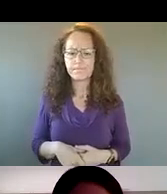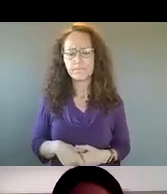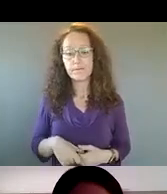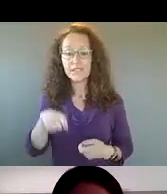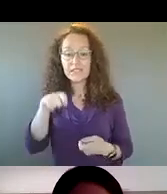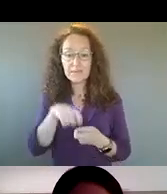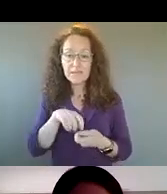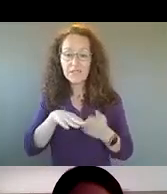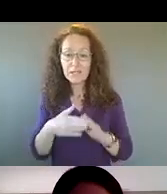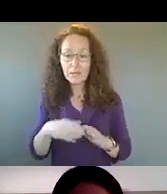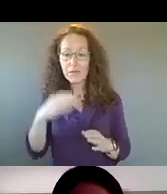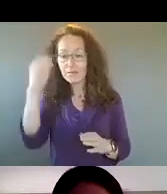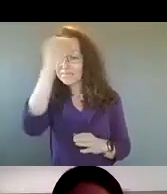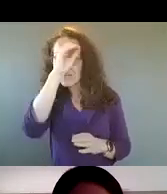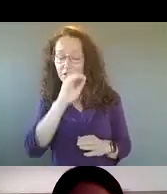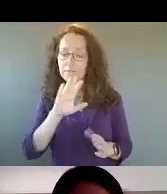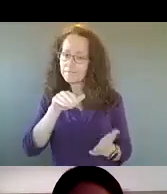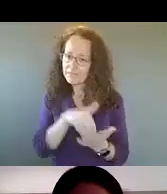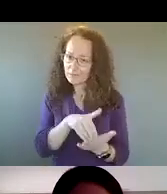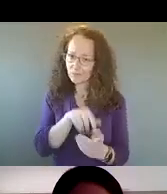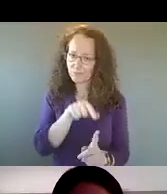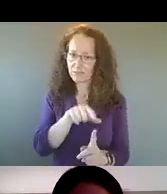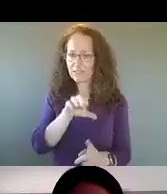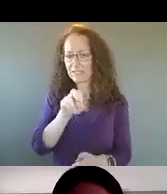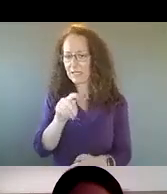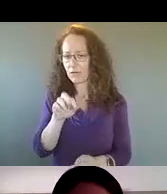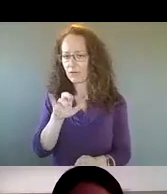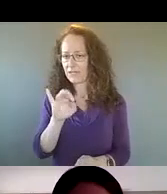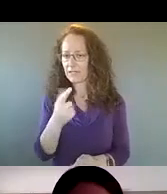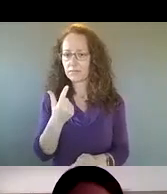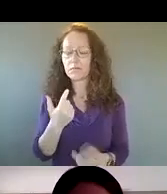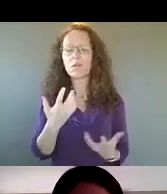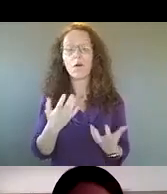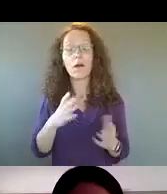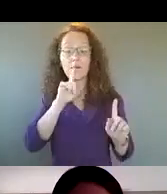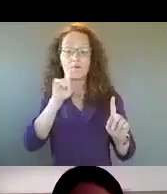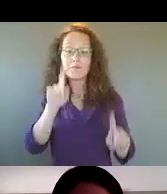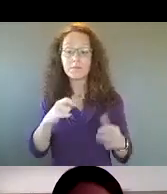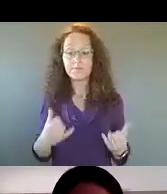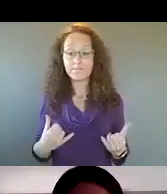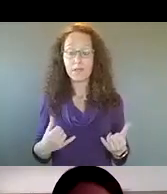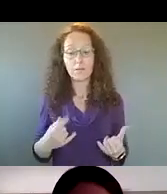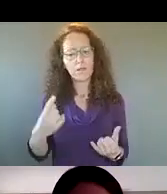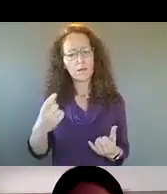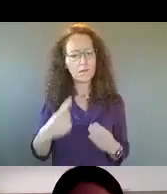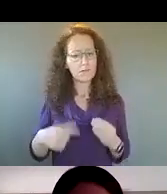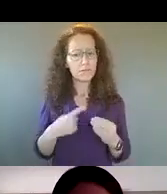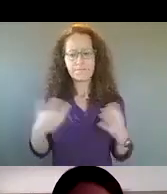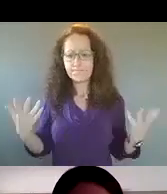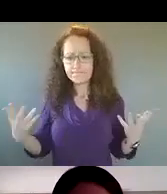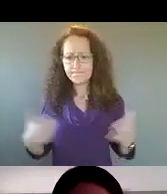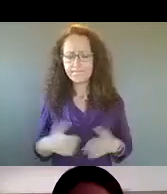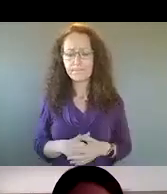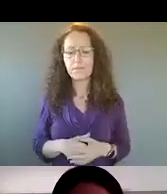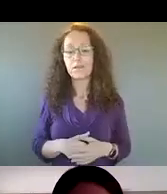community voices. Um, I wanted to take a moment to respond to that. Um, the question really was centered around, um,